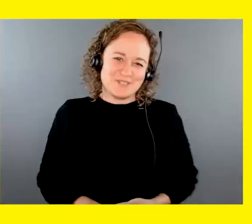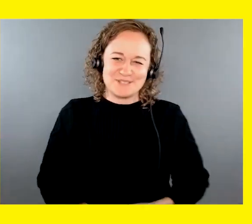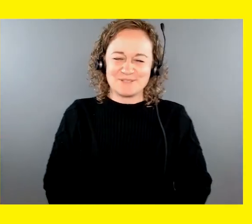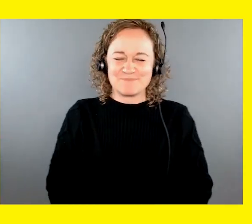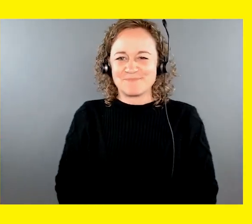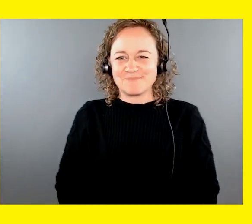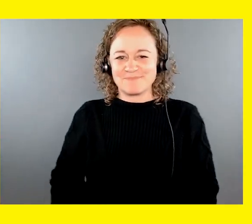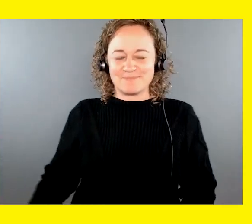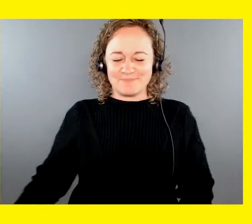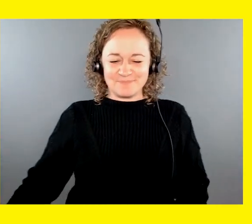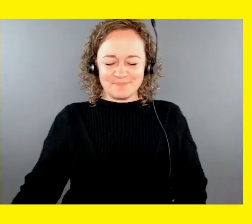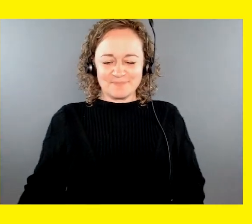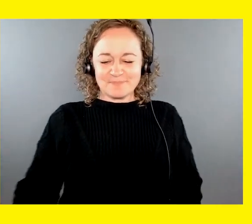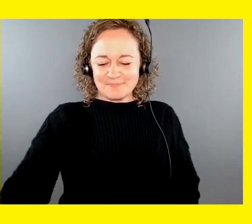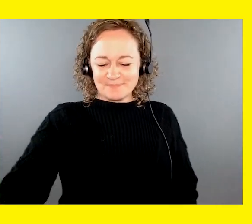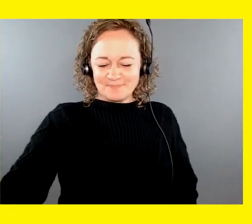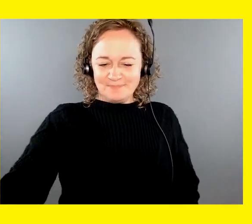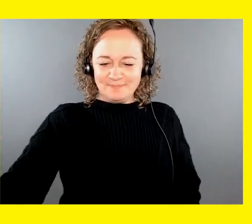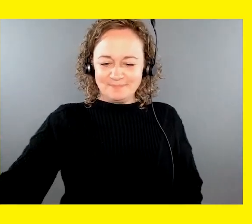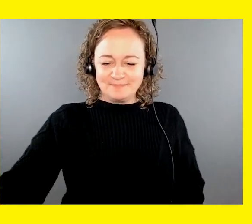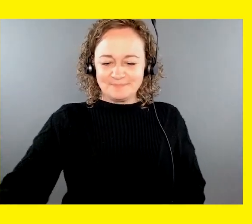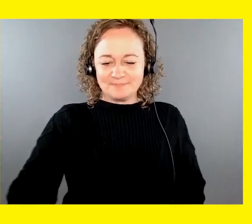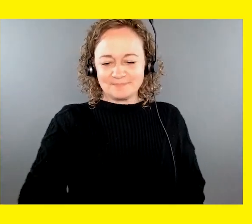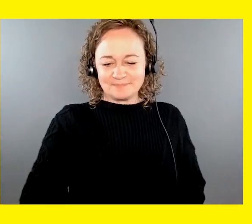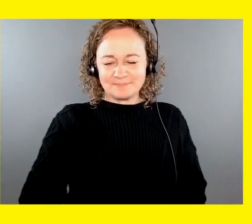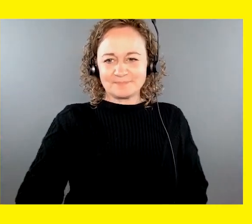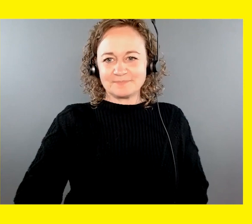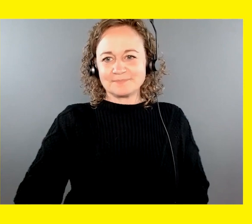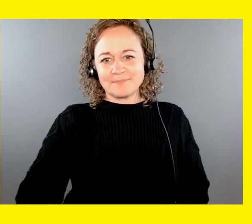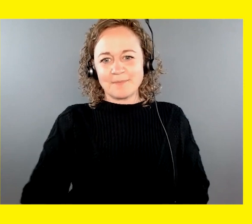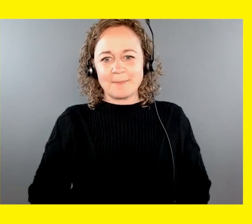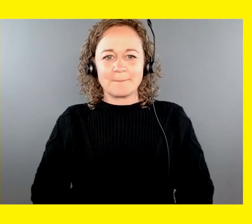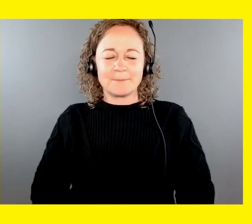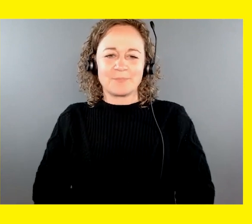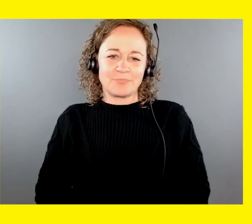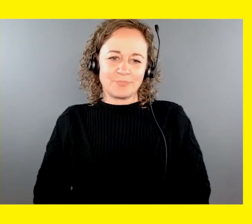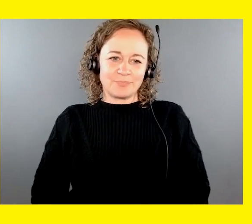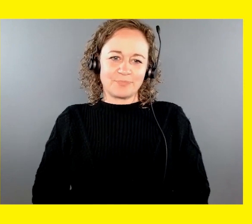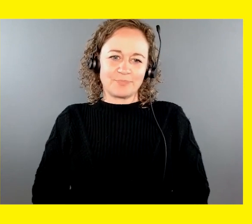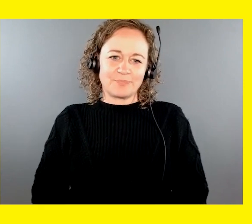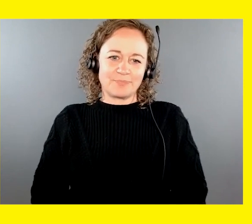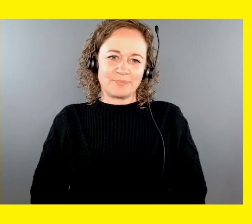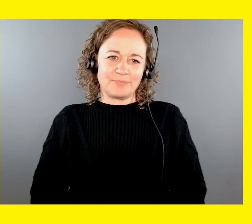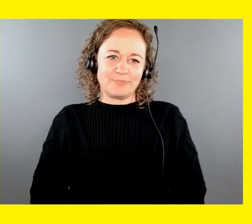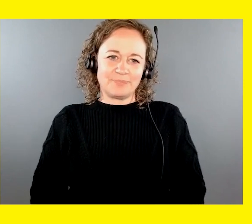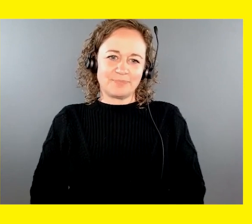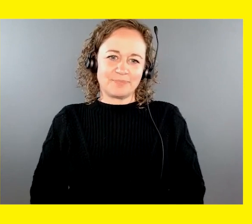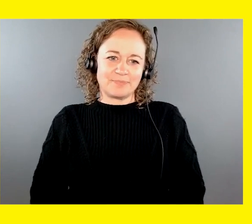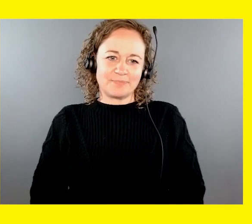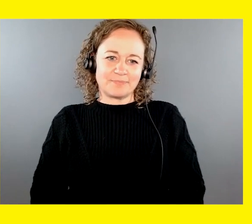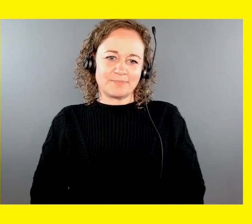Clips of the dogs and their partners toss their graduation caps into the air in a jubilant celebration.